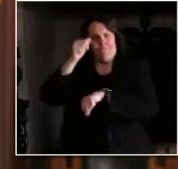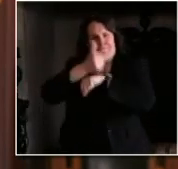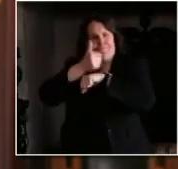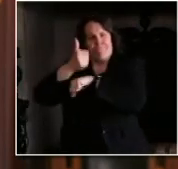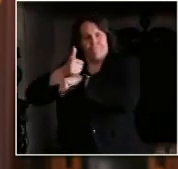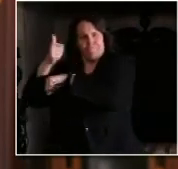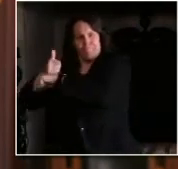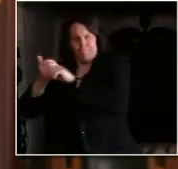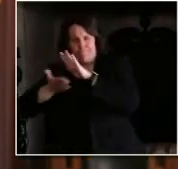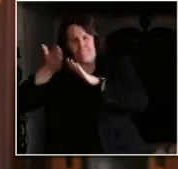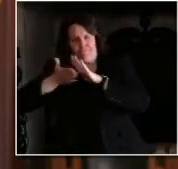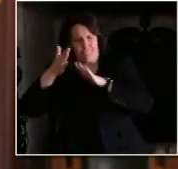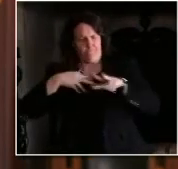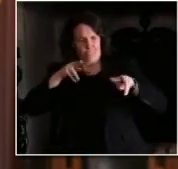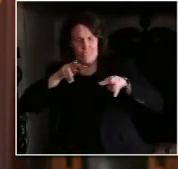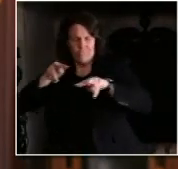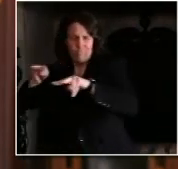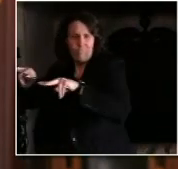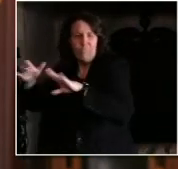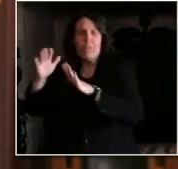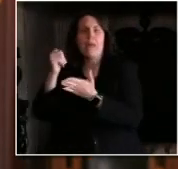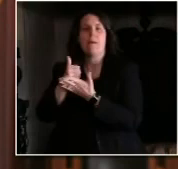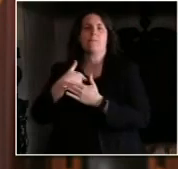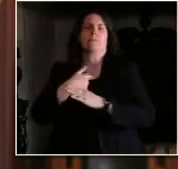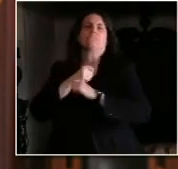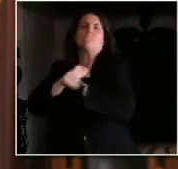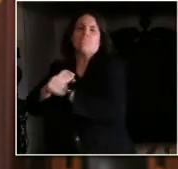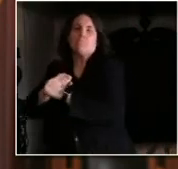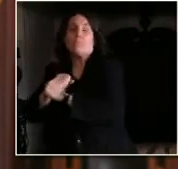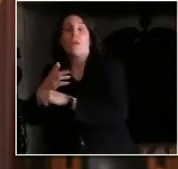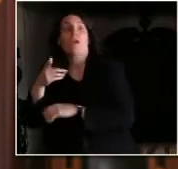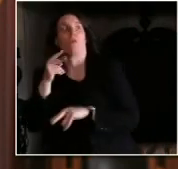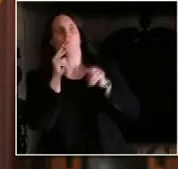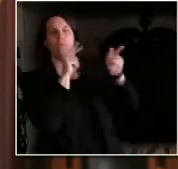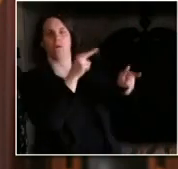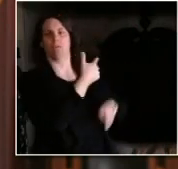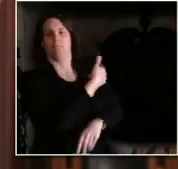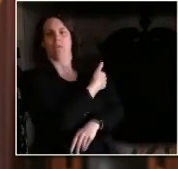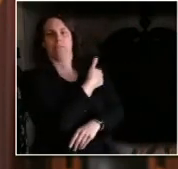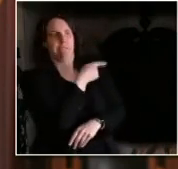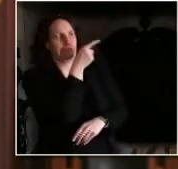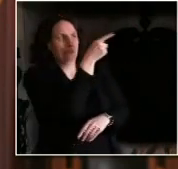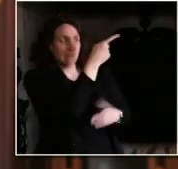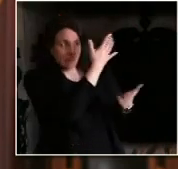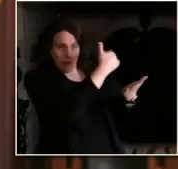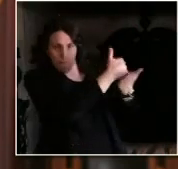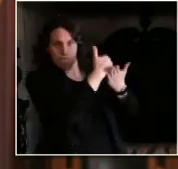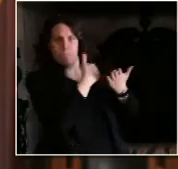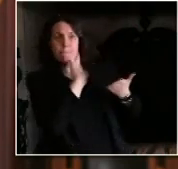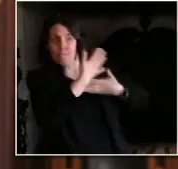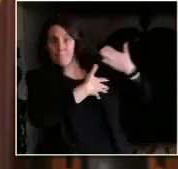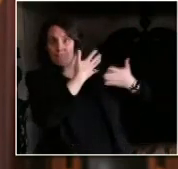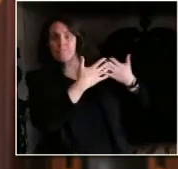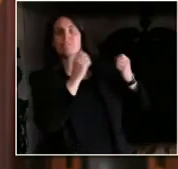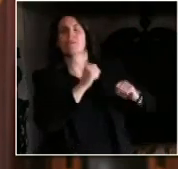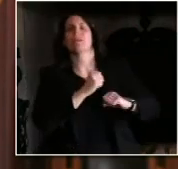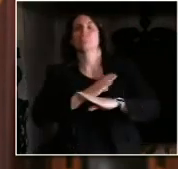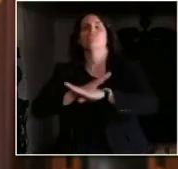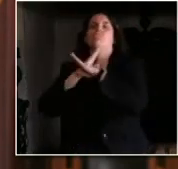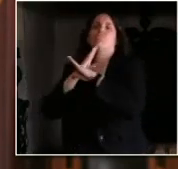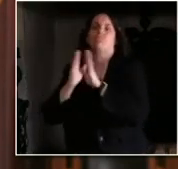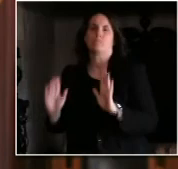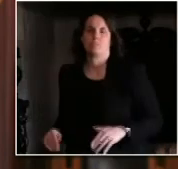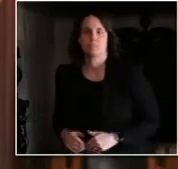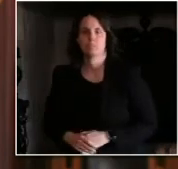effective medical intervention. By identifying potential cases and then containing the spread, we will reduce the number of people